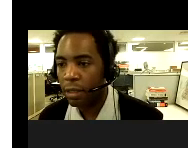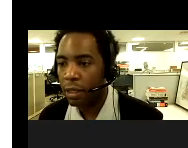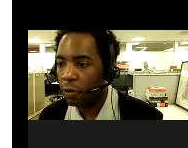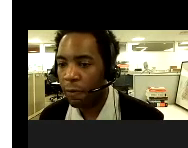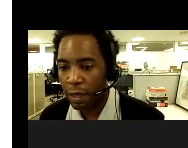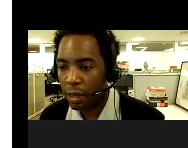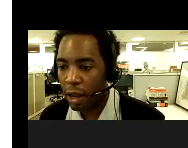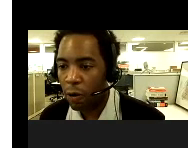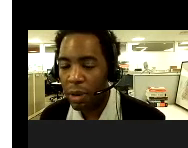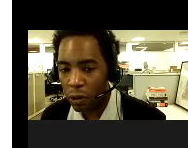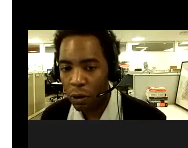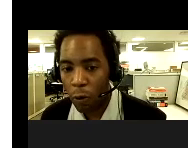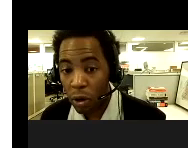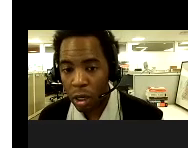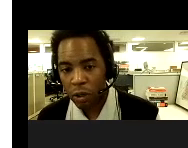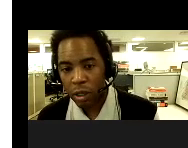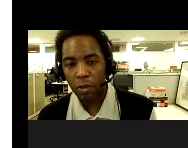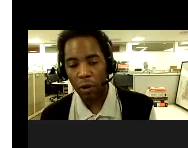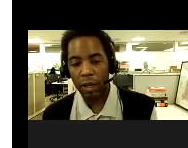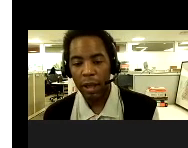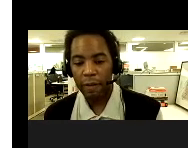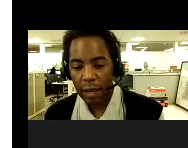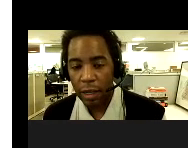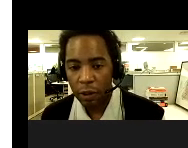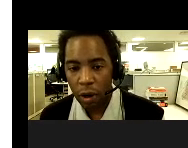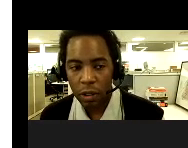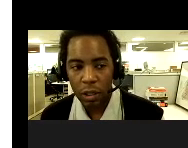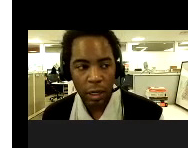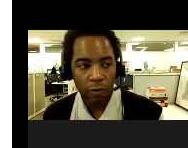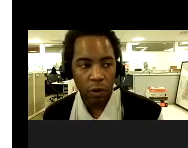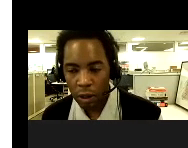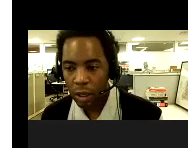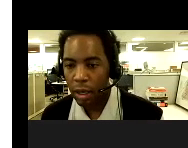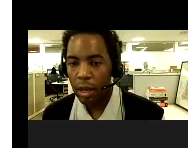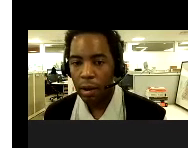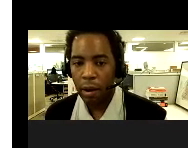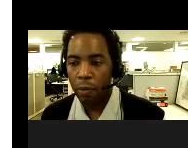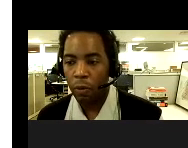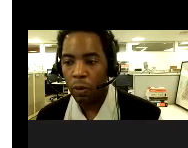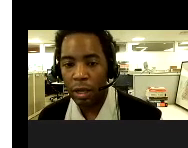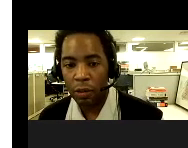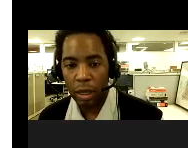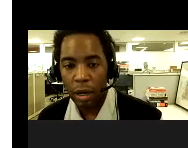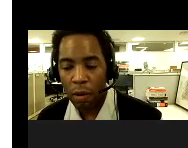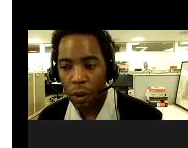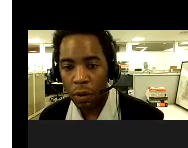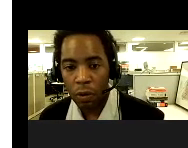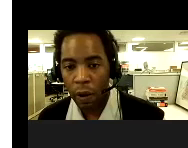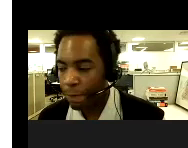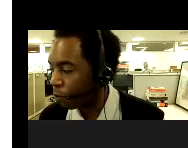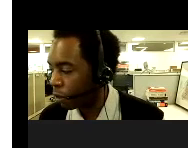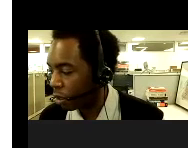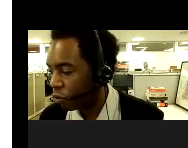overall vaccines, we've vaccinated, oh, administered over 130 vaccines across the city of New York, um, which has been, um,